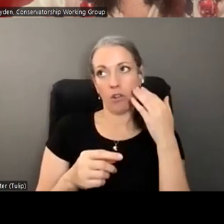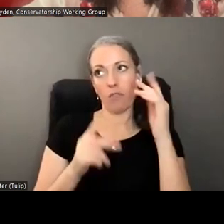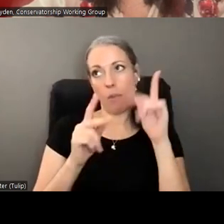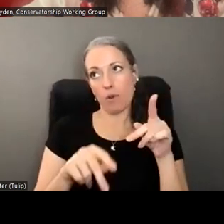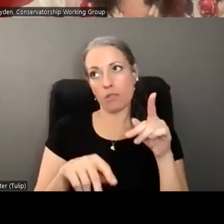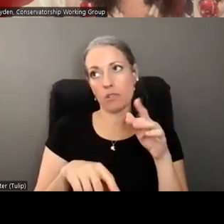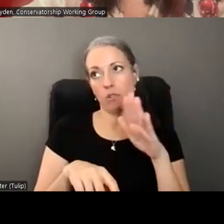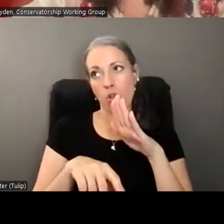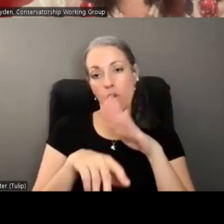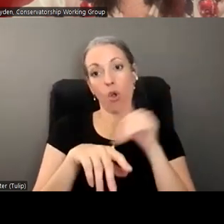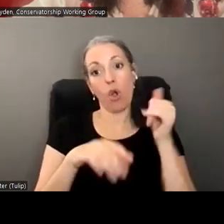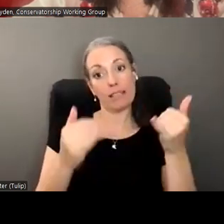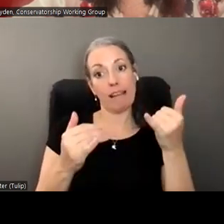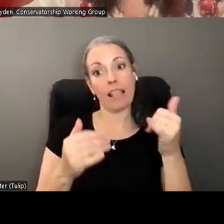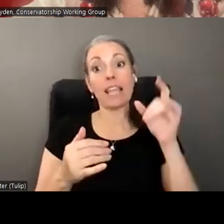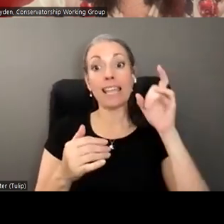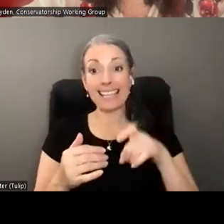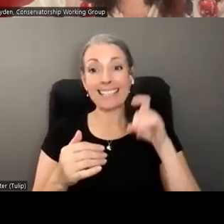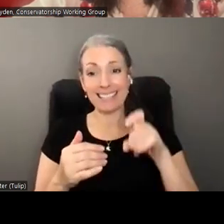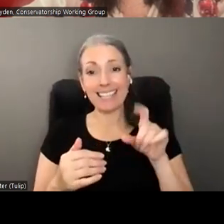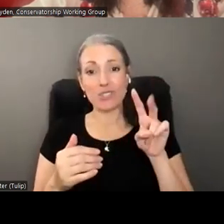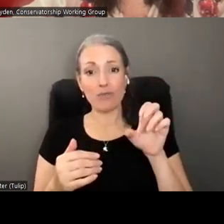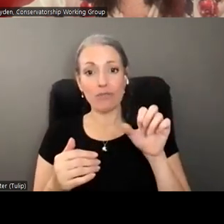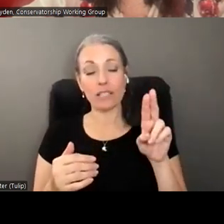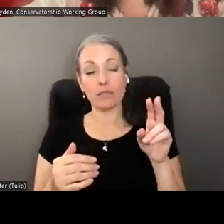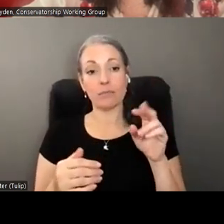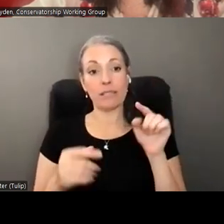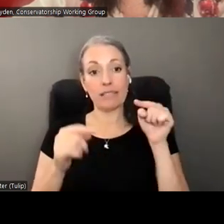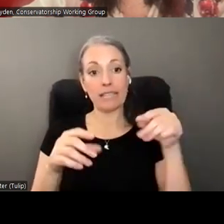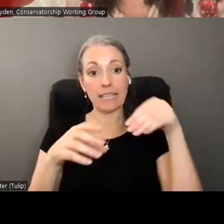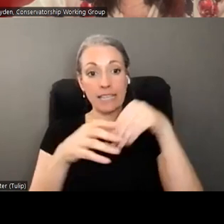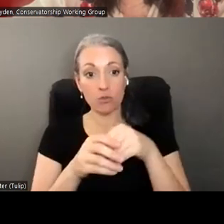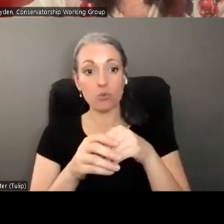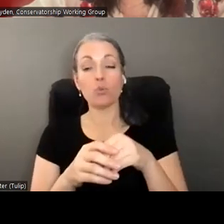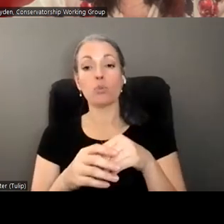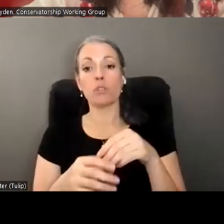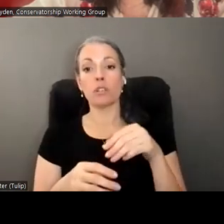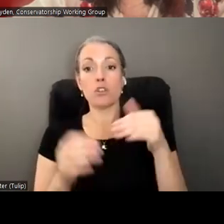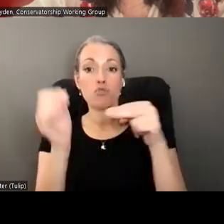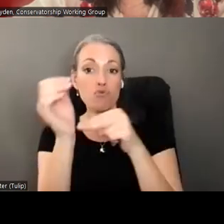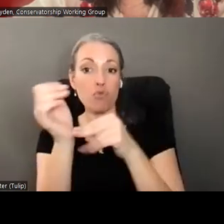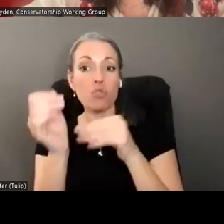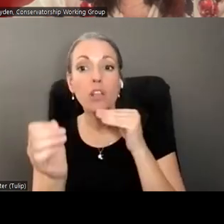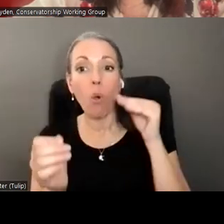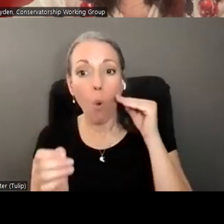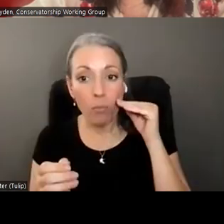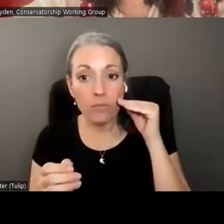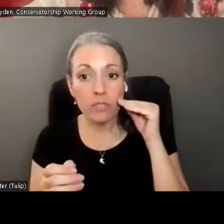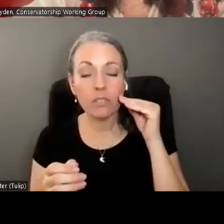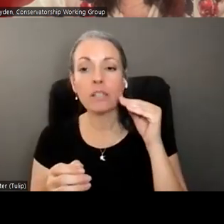to it, is, you know, the need to get victim advocates into nursing homes and facilities. It's not a place that